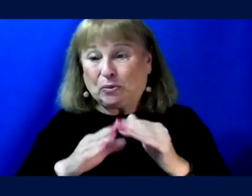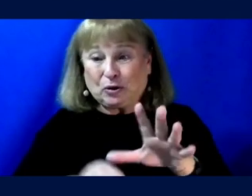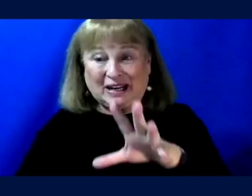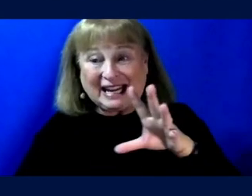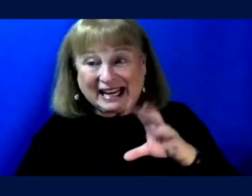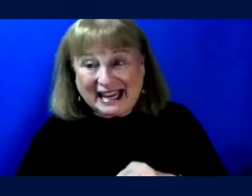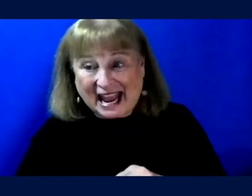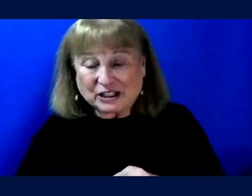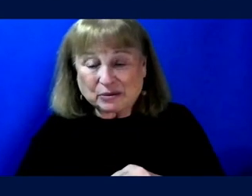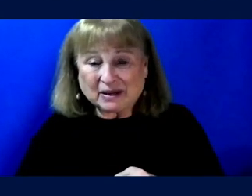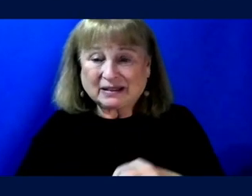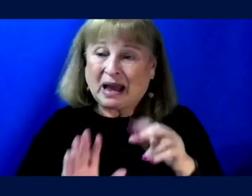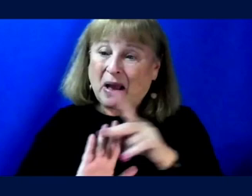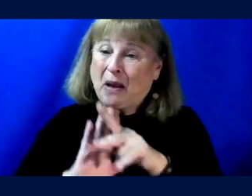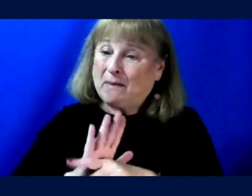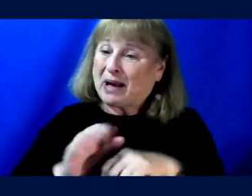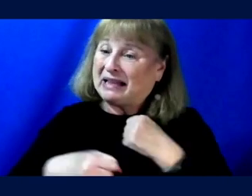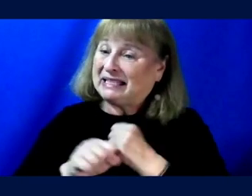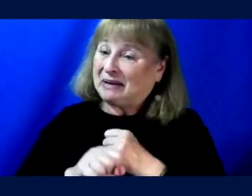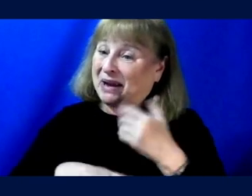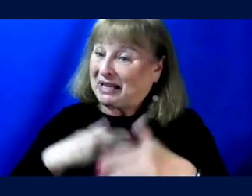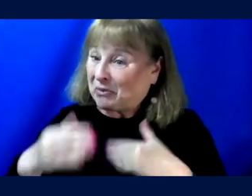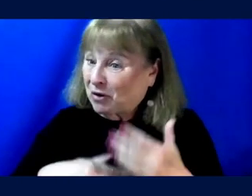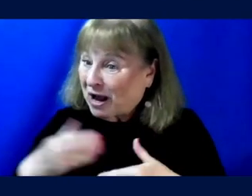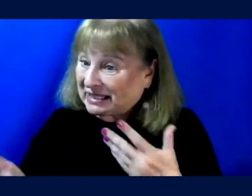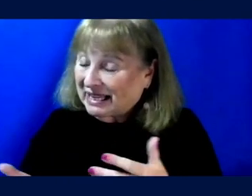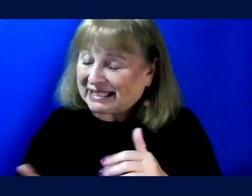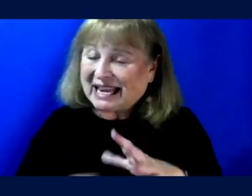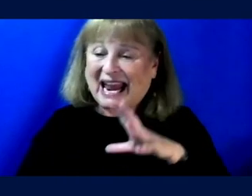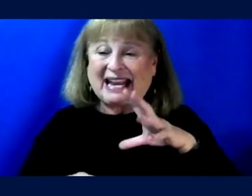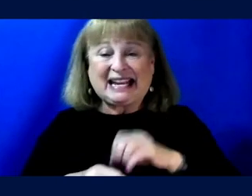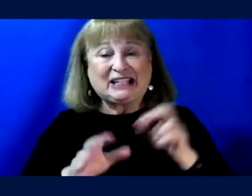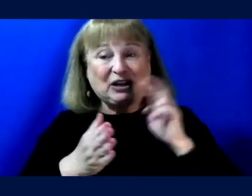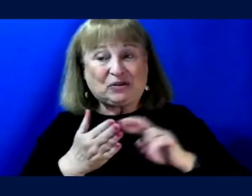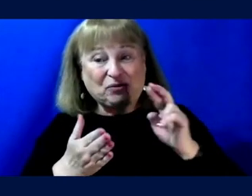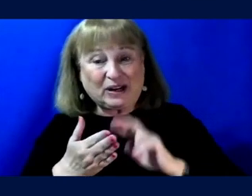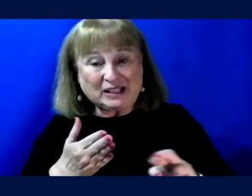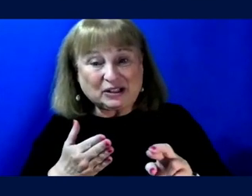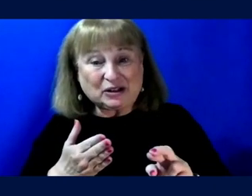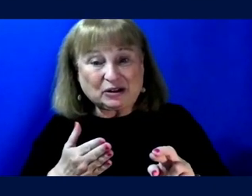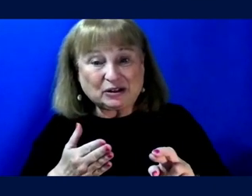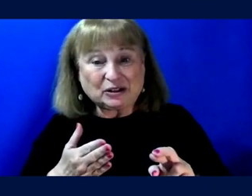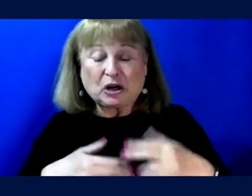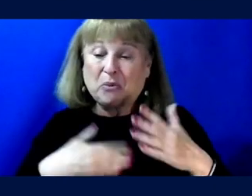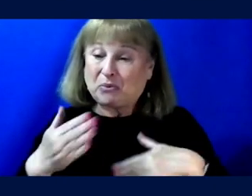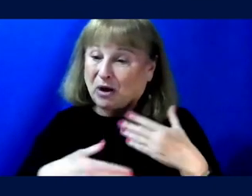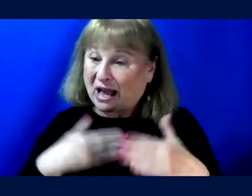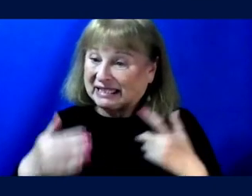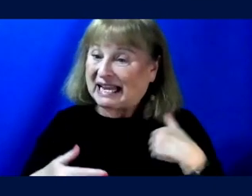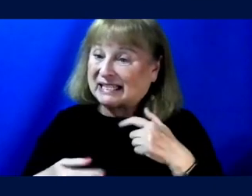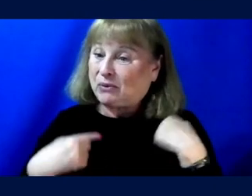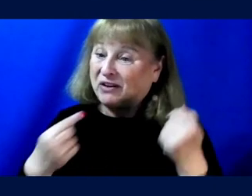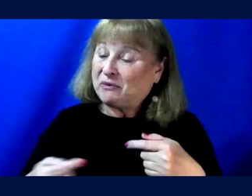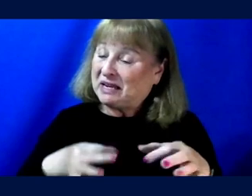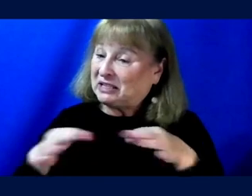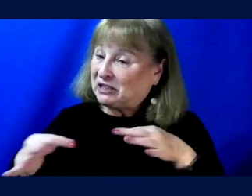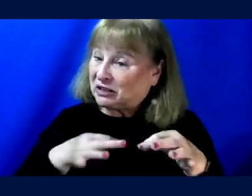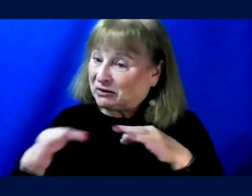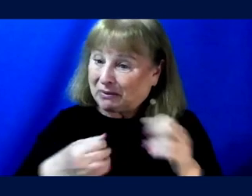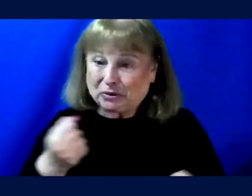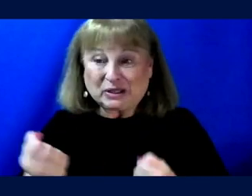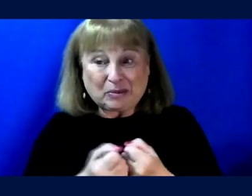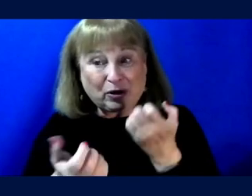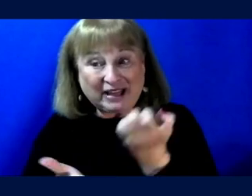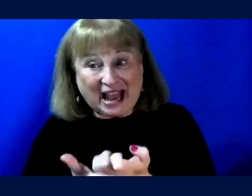in the policymaking process. And that's engaging in the research process that we've been describing to support the